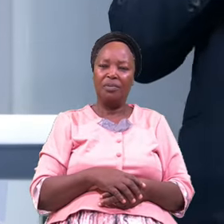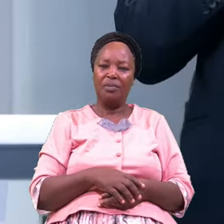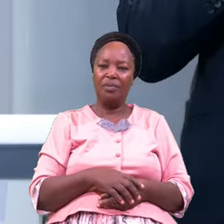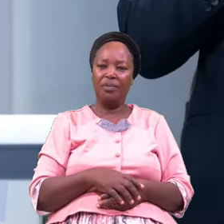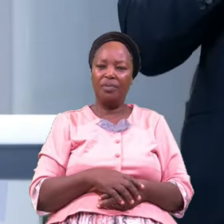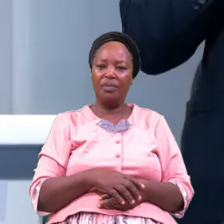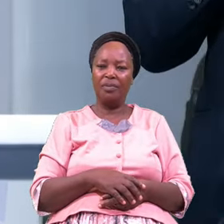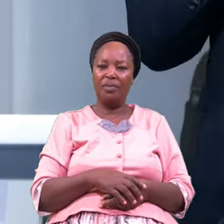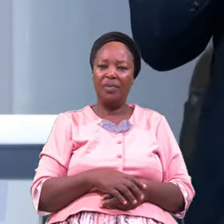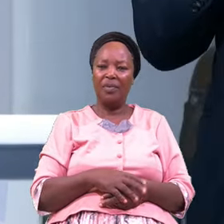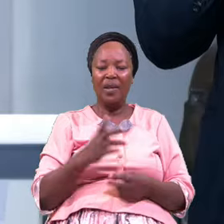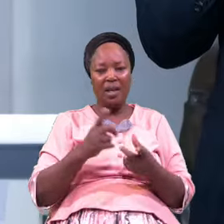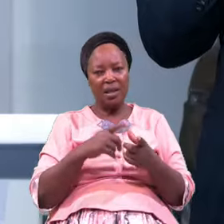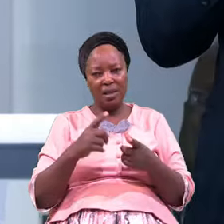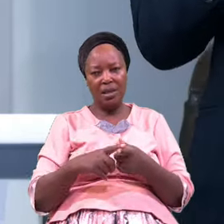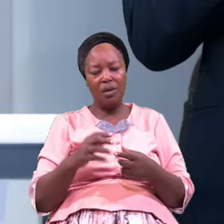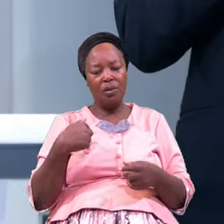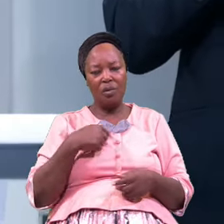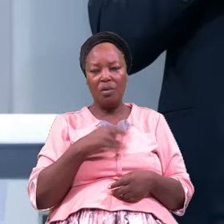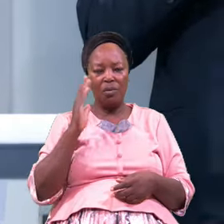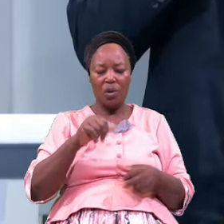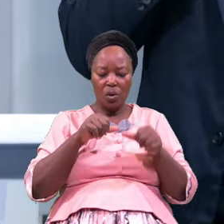And Continue To Communicate With You